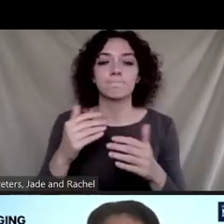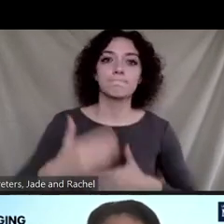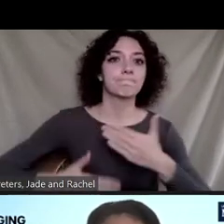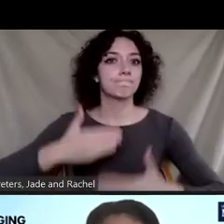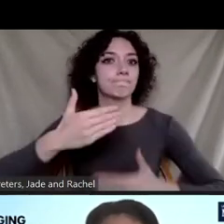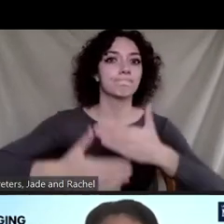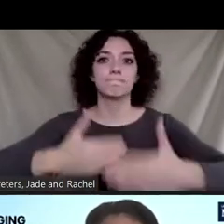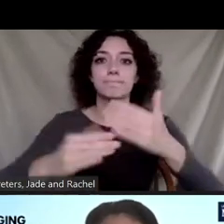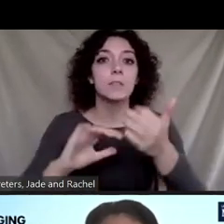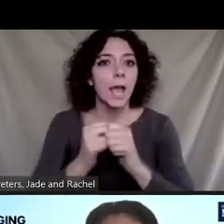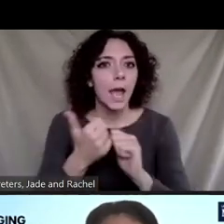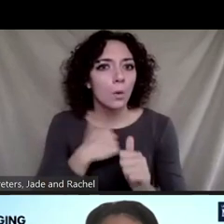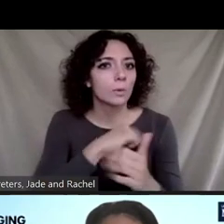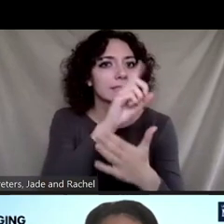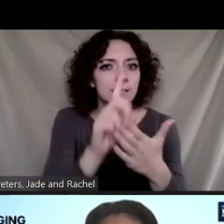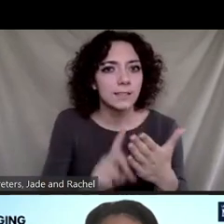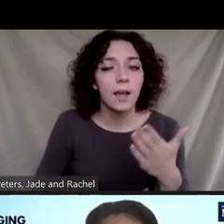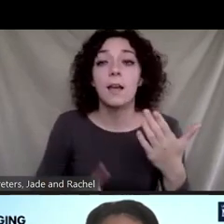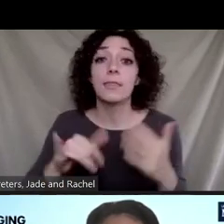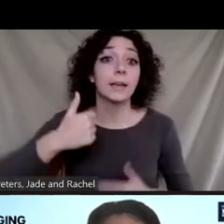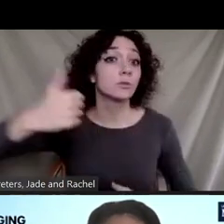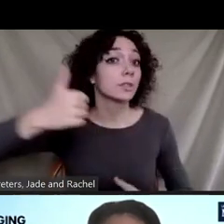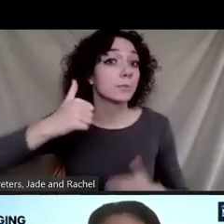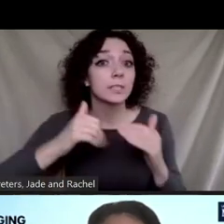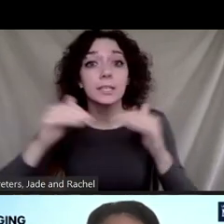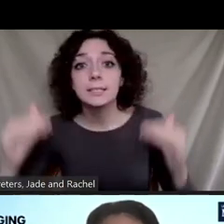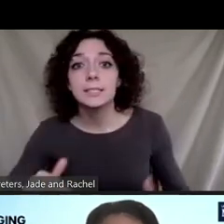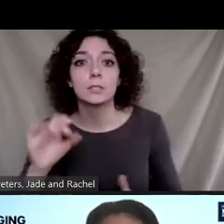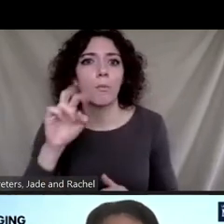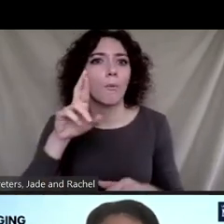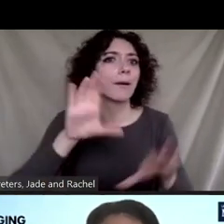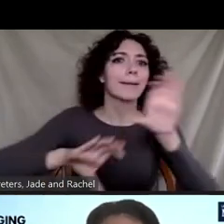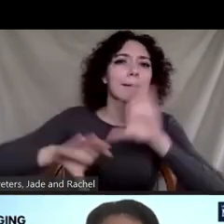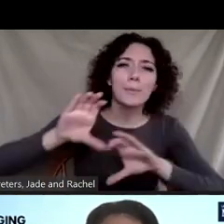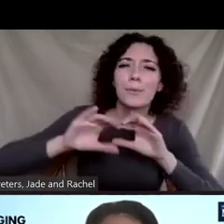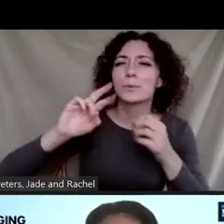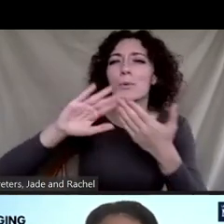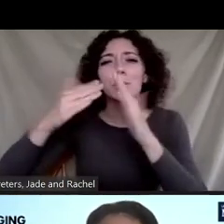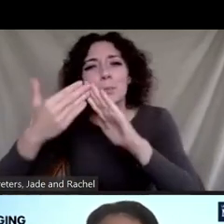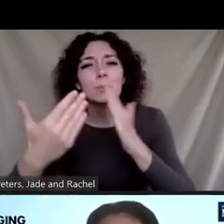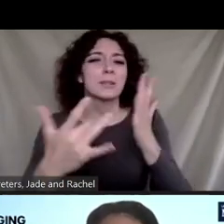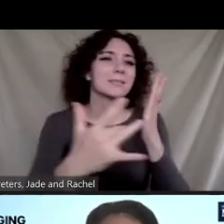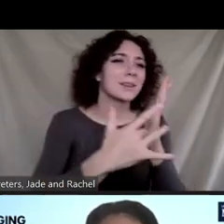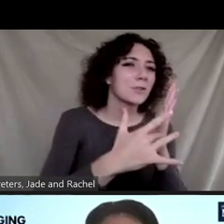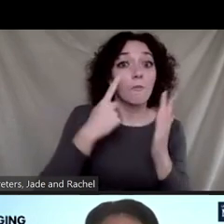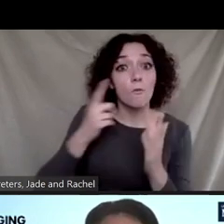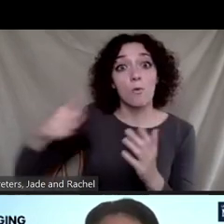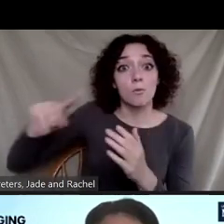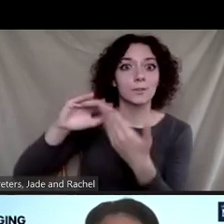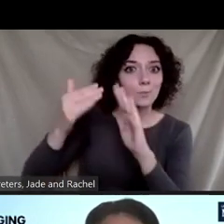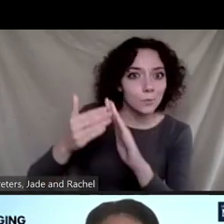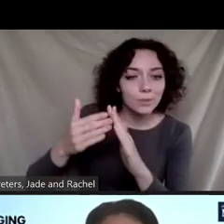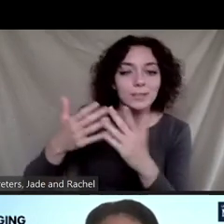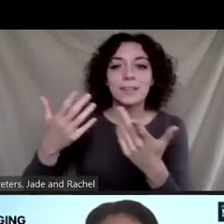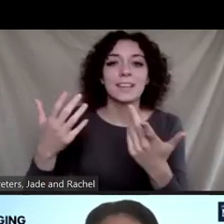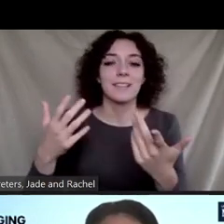we do design, whether it is transportation systems or chemicals or communities or technologies for those communities. And by bringing